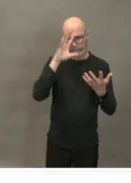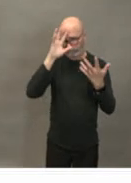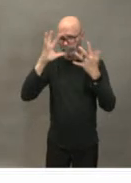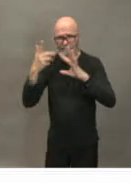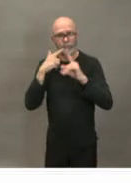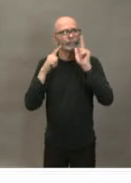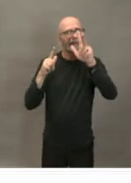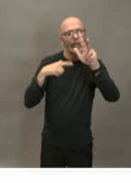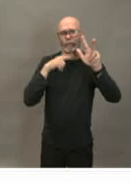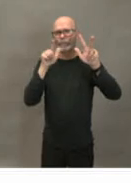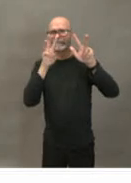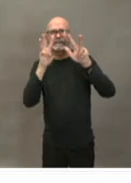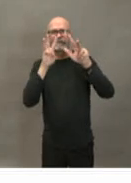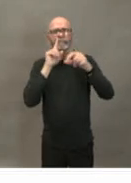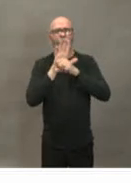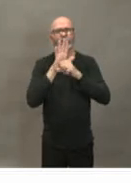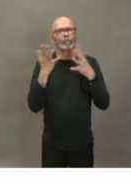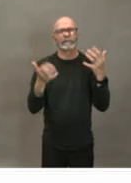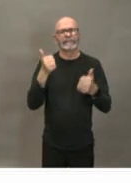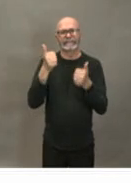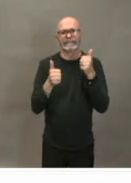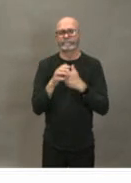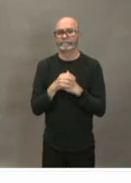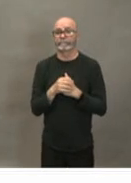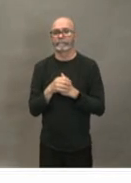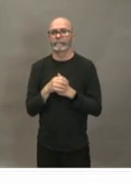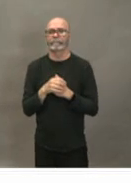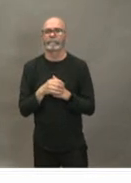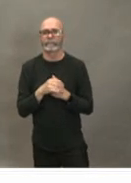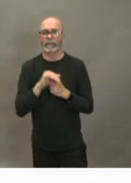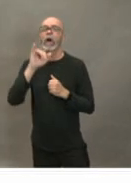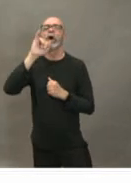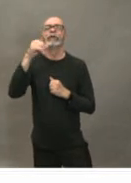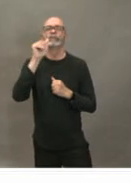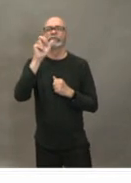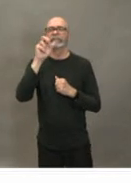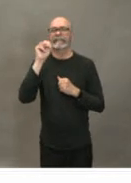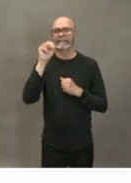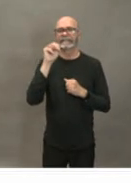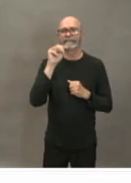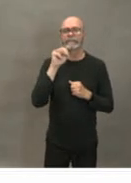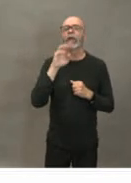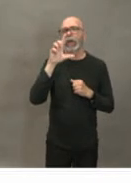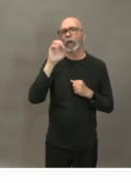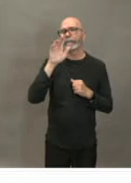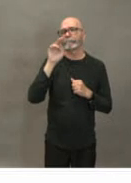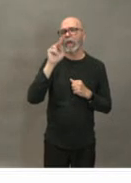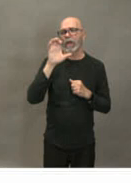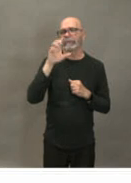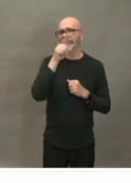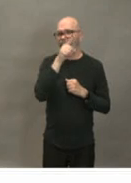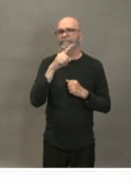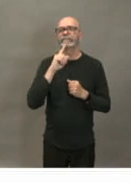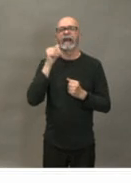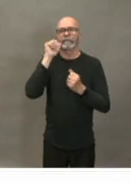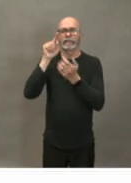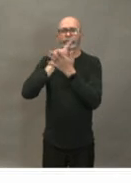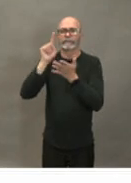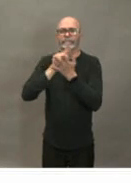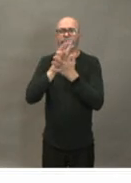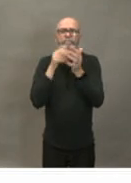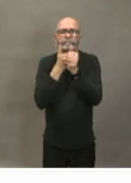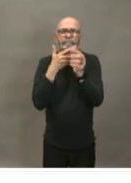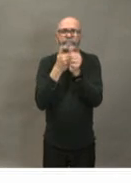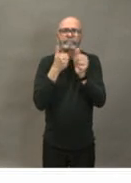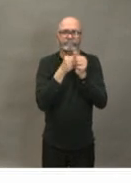so the lab numbers are updated weekly they're posted on the flu watch website uh and so there's always